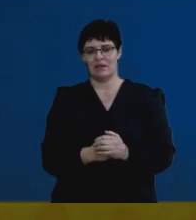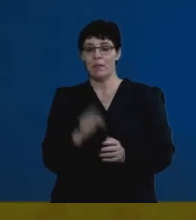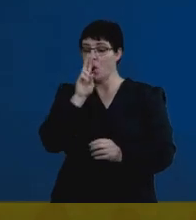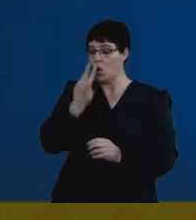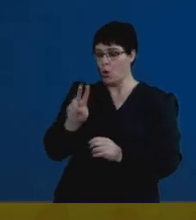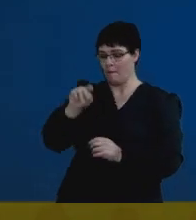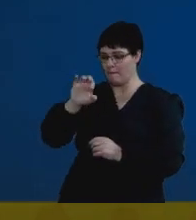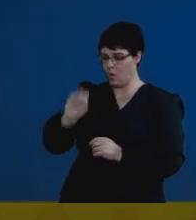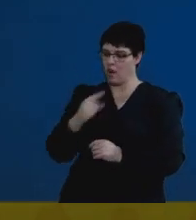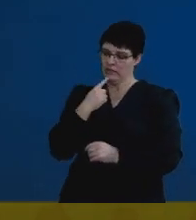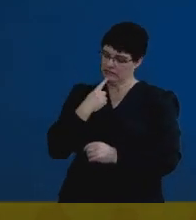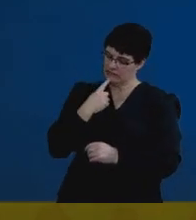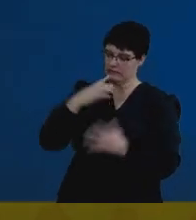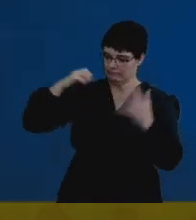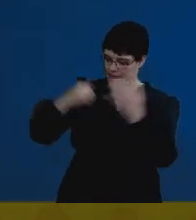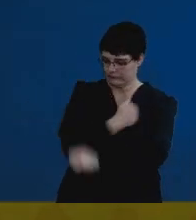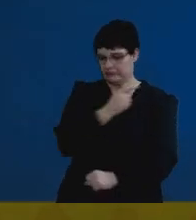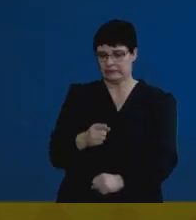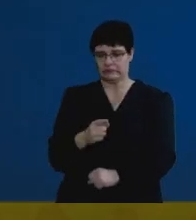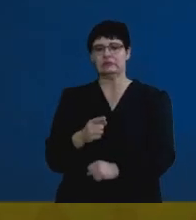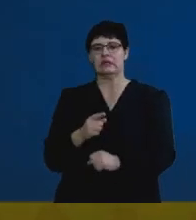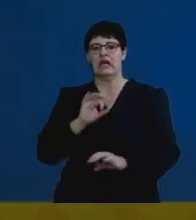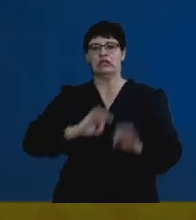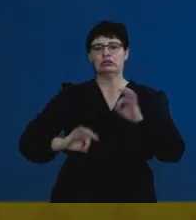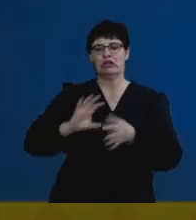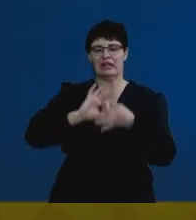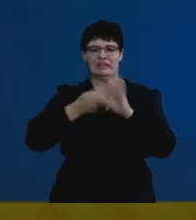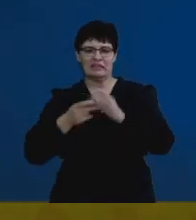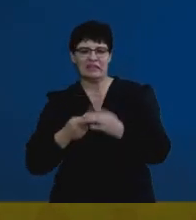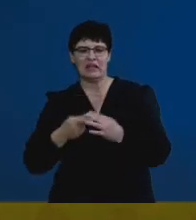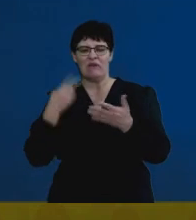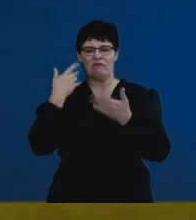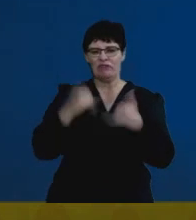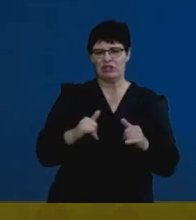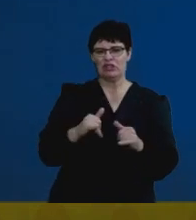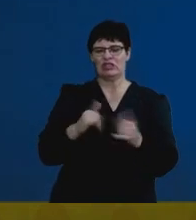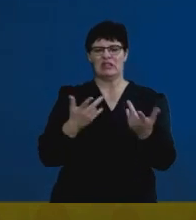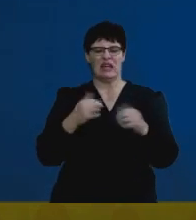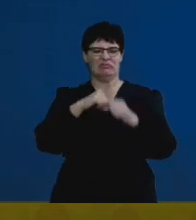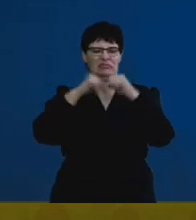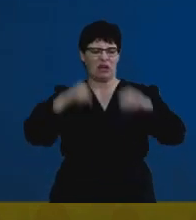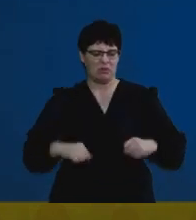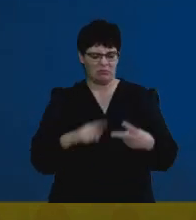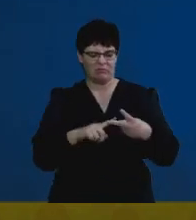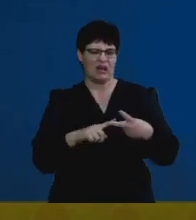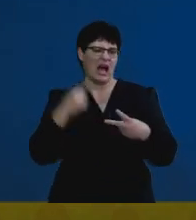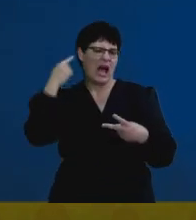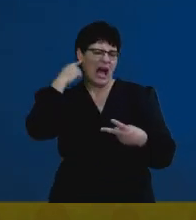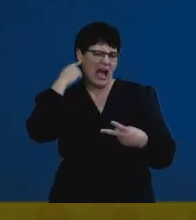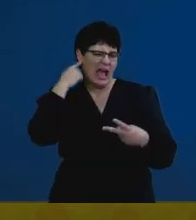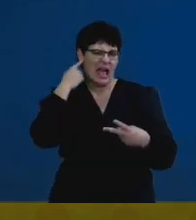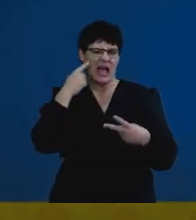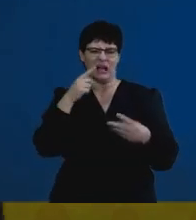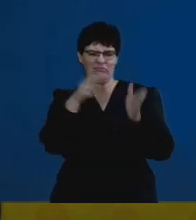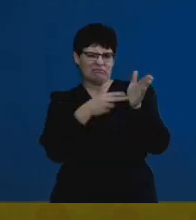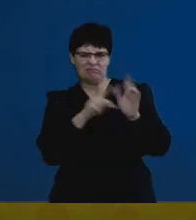and you've realized that I struggle with a genetic diagram or I cannot label the structure of the eye or the ear, you've got to go back to the